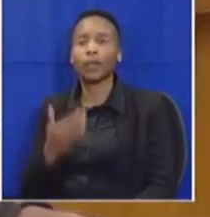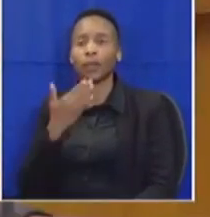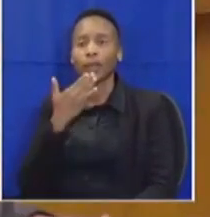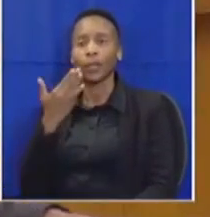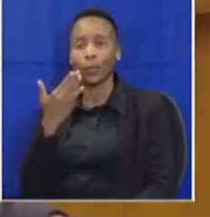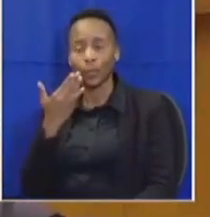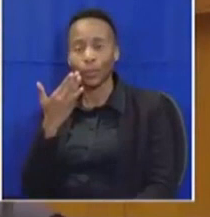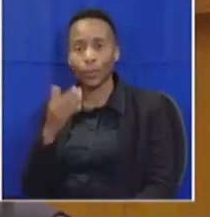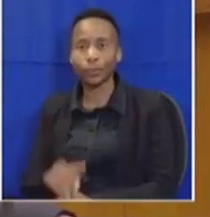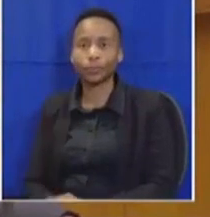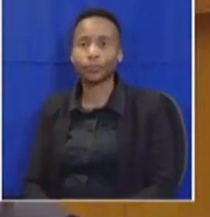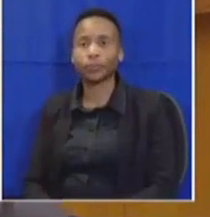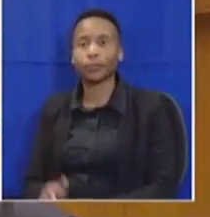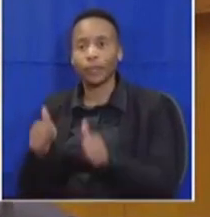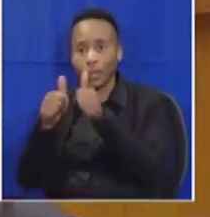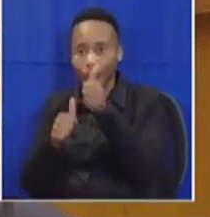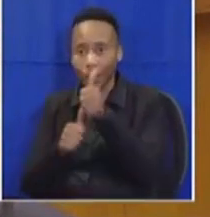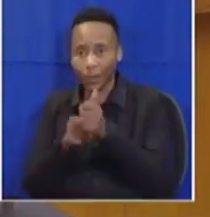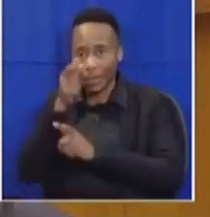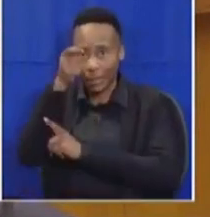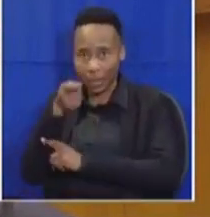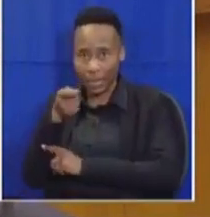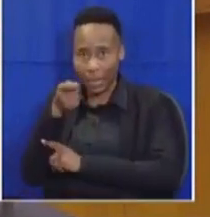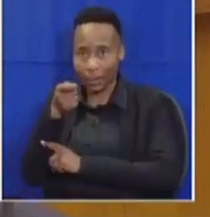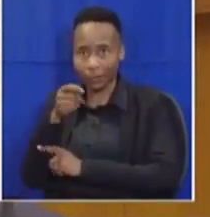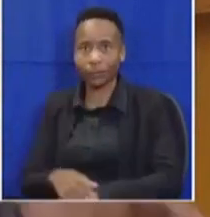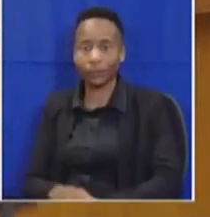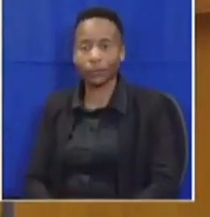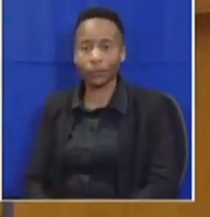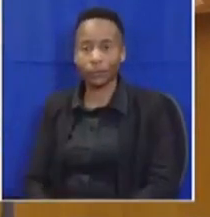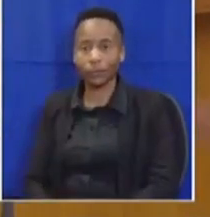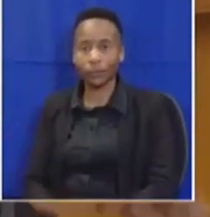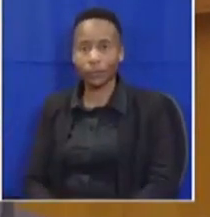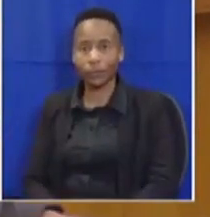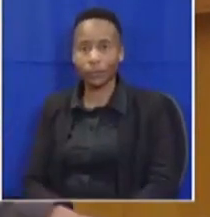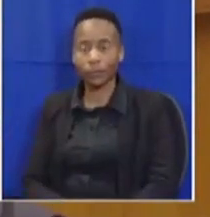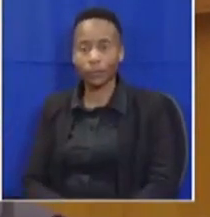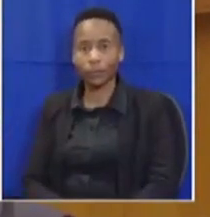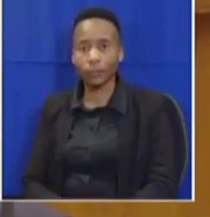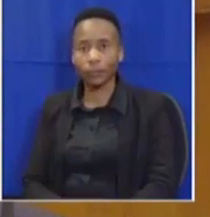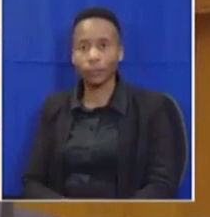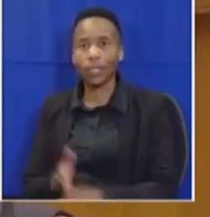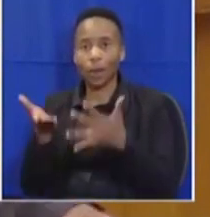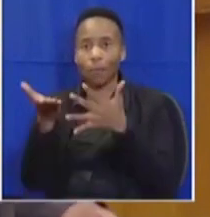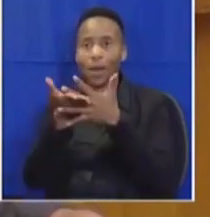Thank you, Deputy Speaker. There was a break.